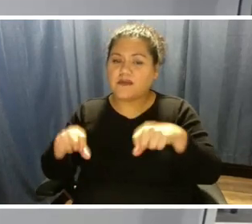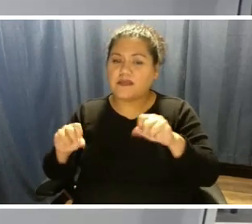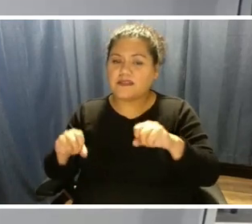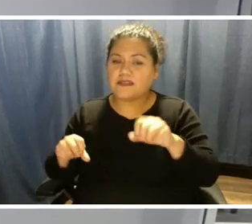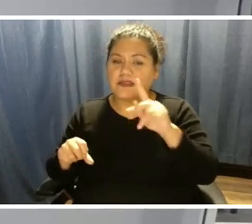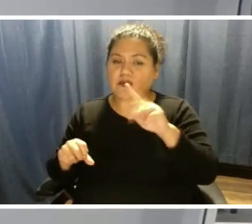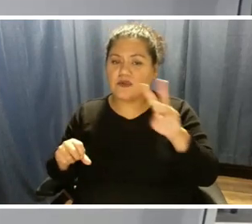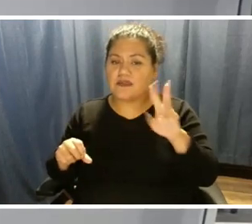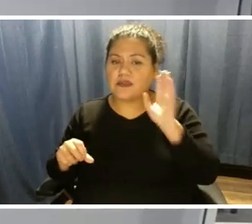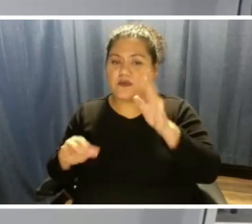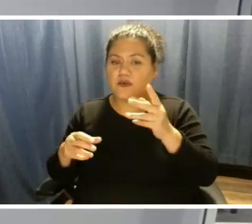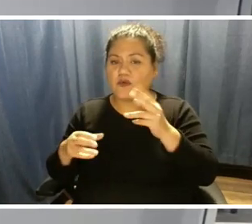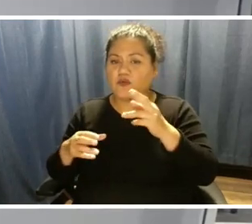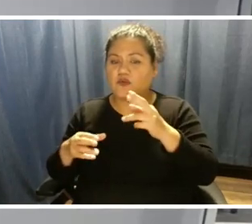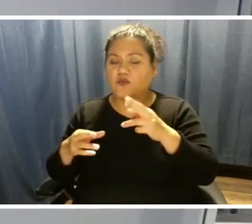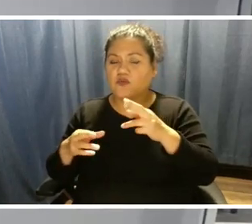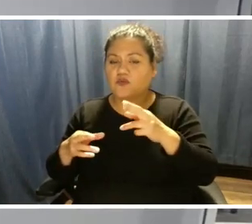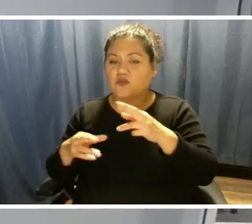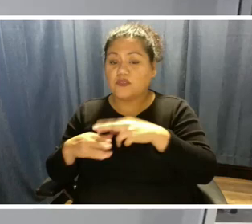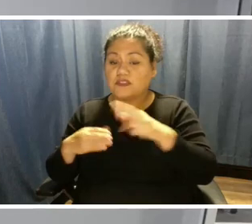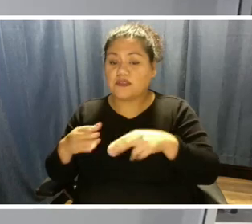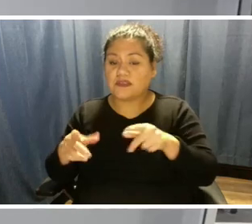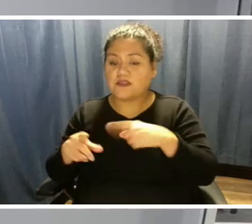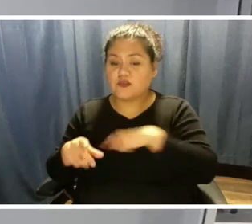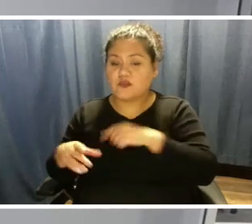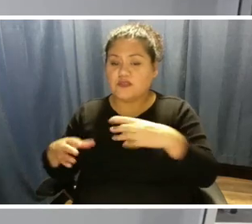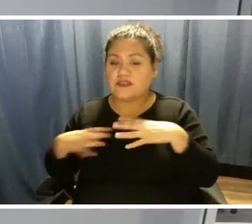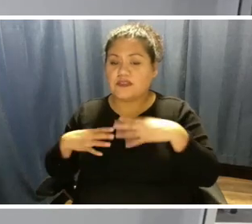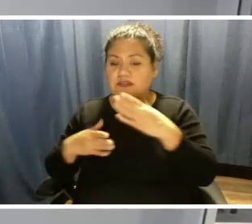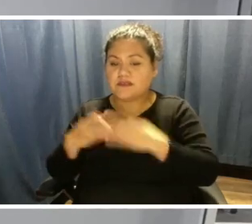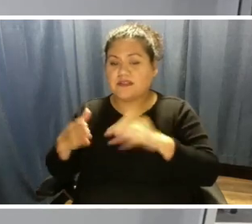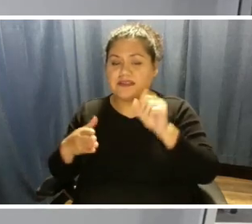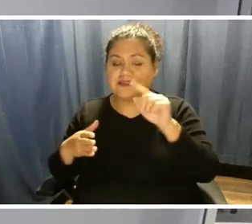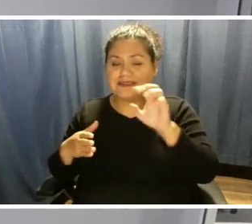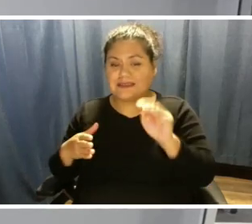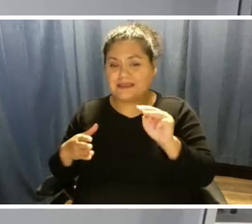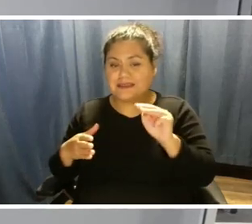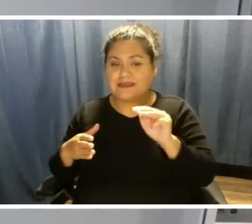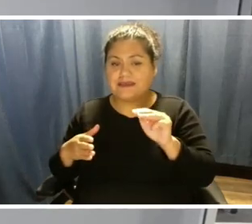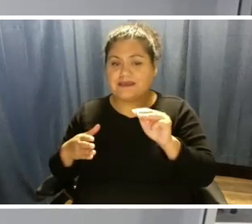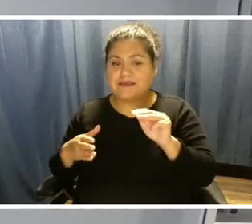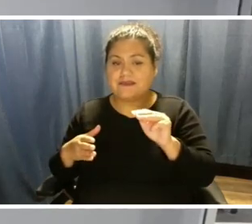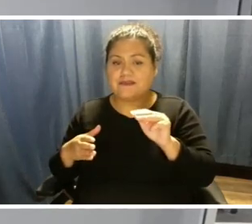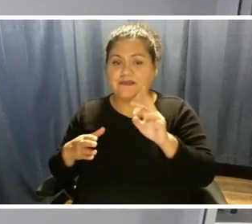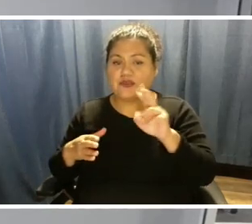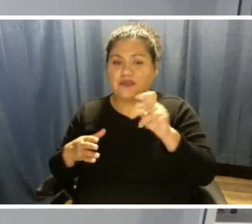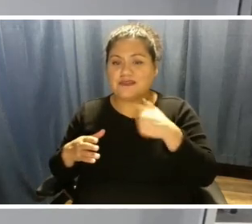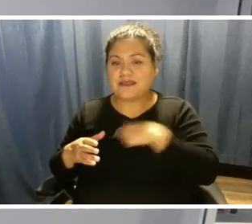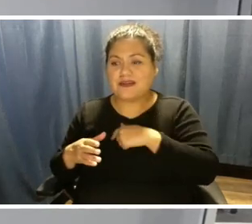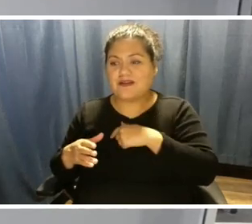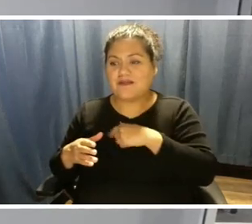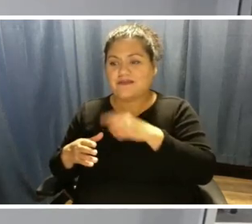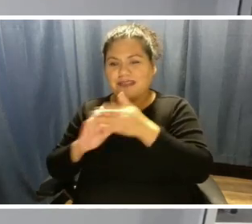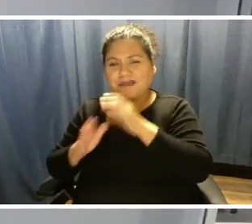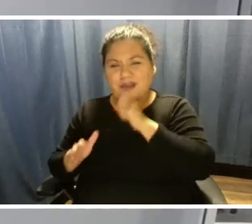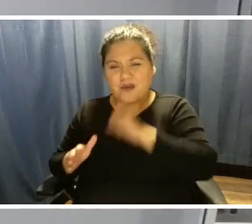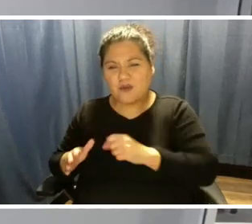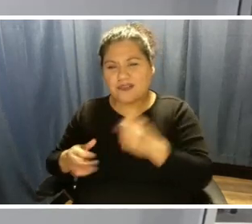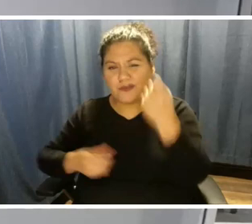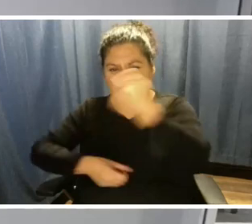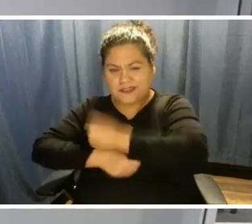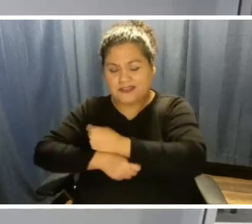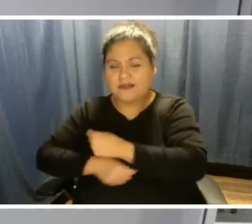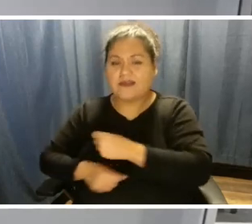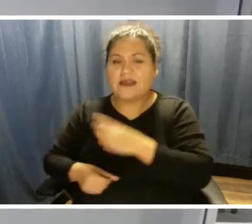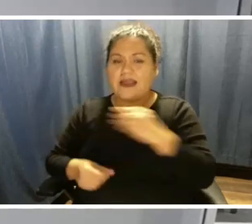retire some of the remaining gas steam units that are aging out and also address the growth our community